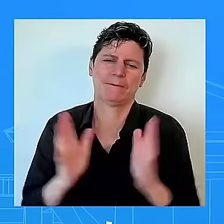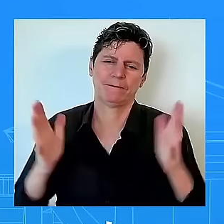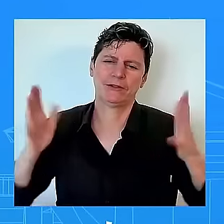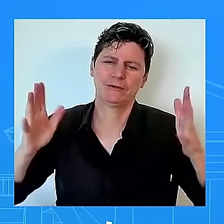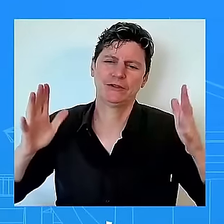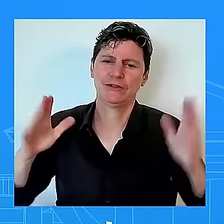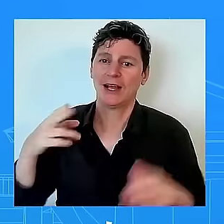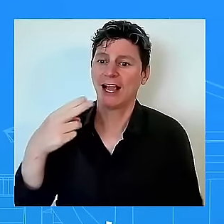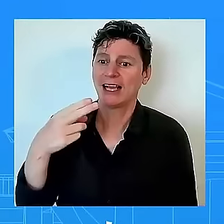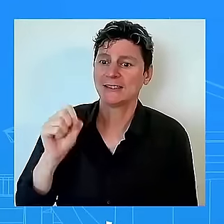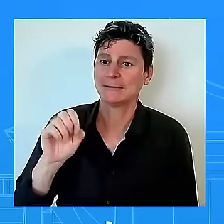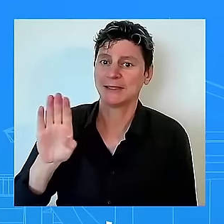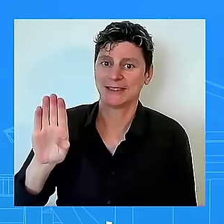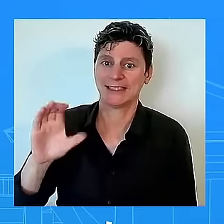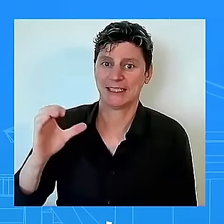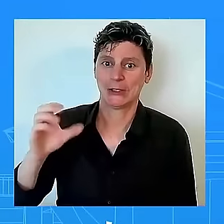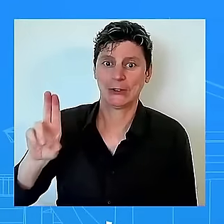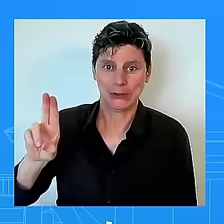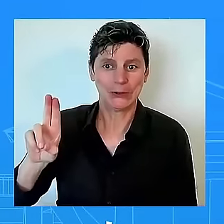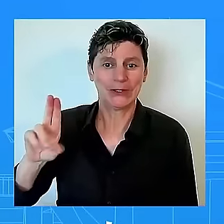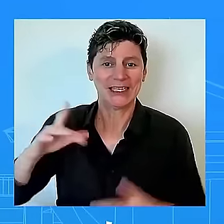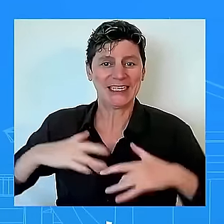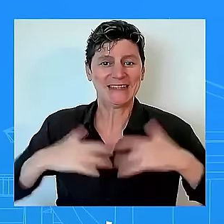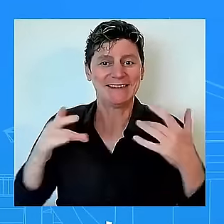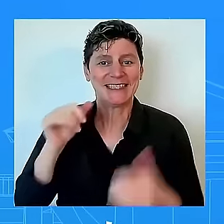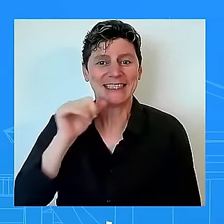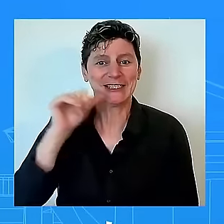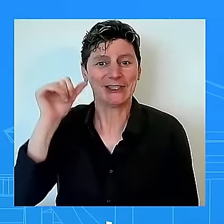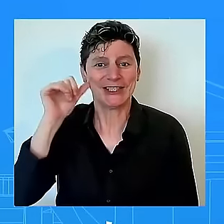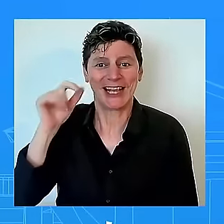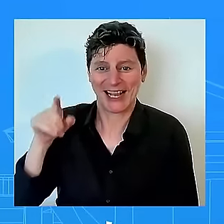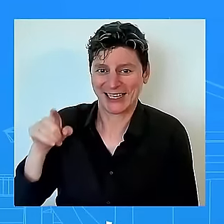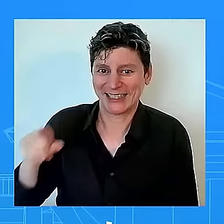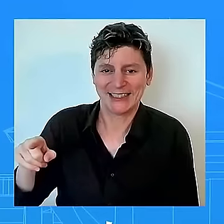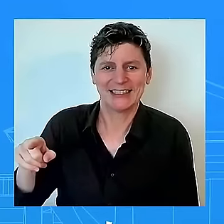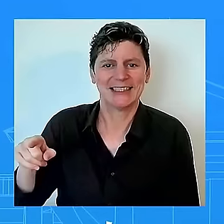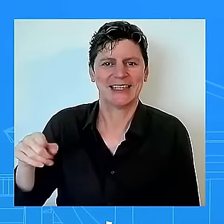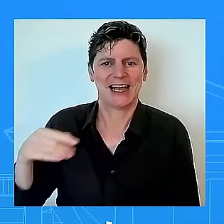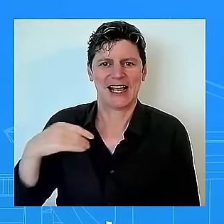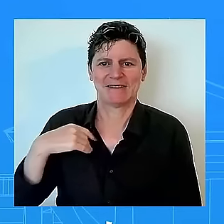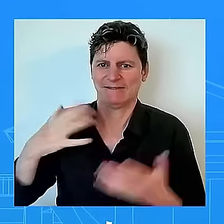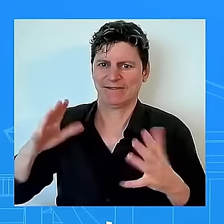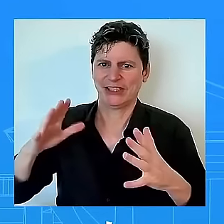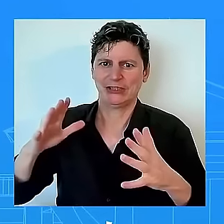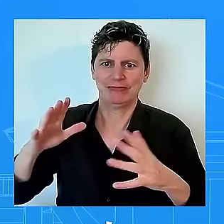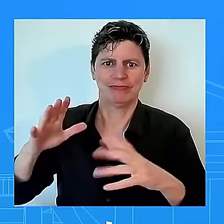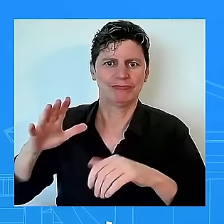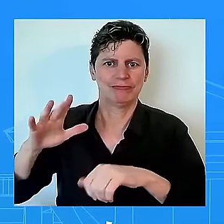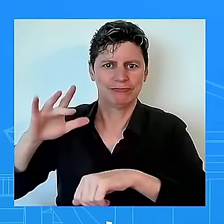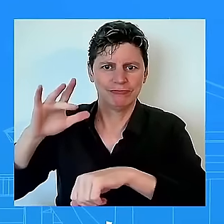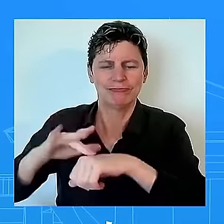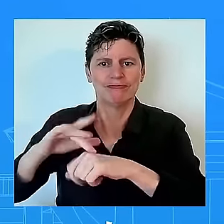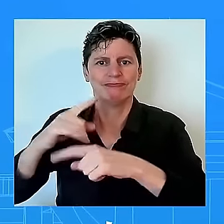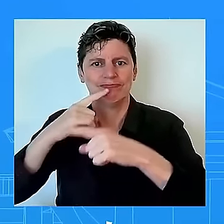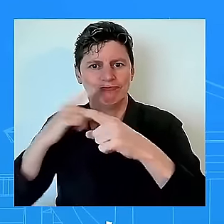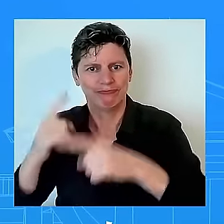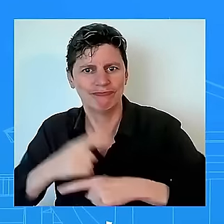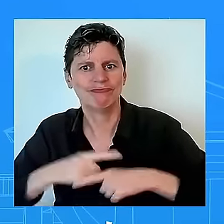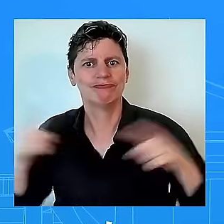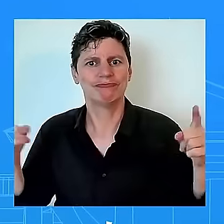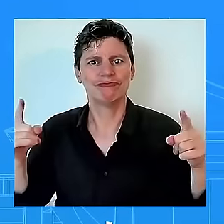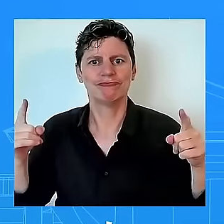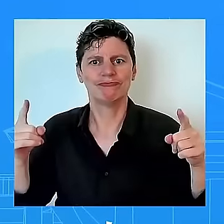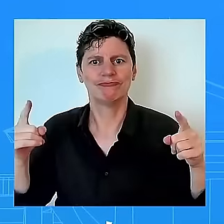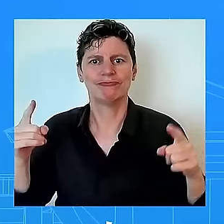in philly and he's going to continue to do so it is undignified and insulting to all of us as americans undignified